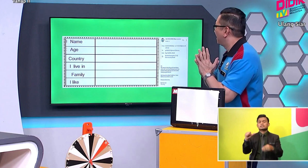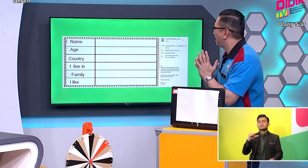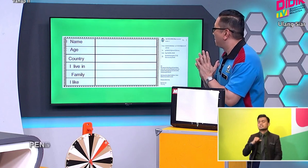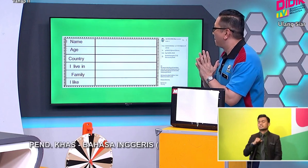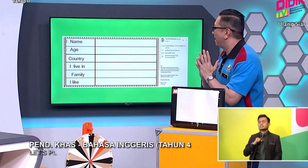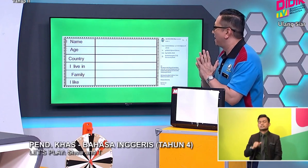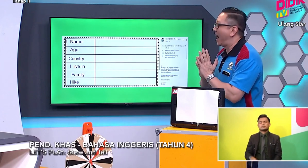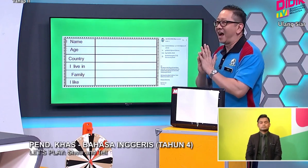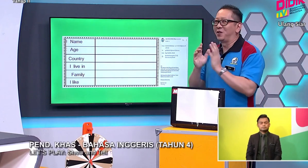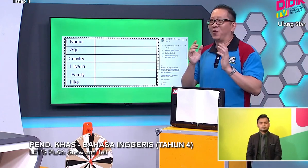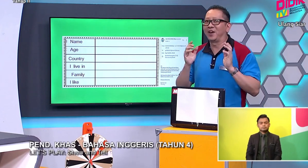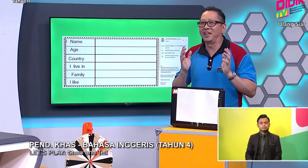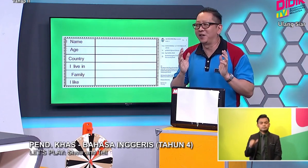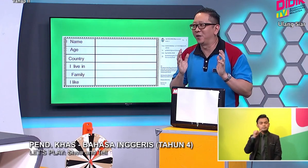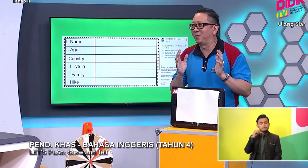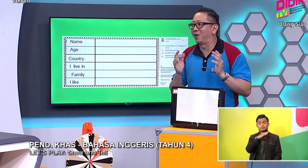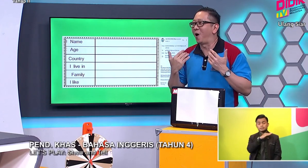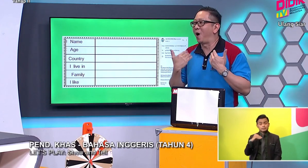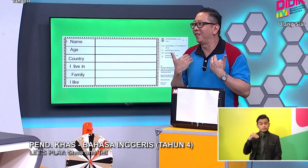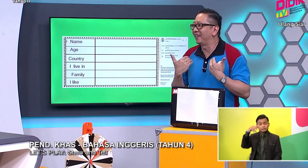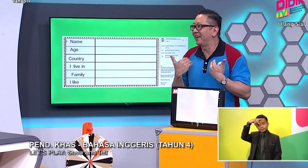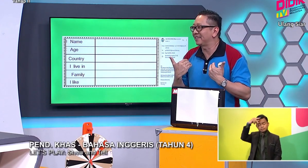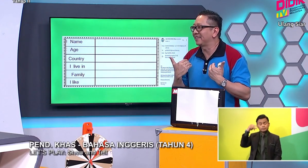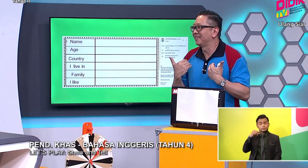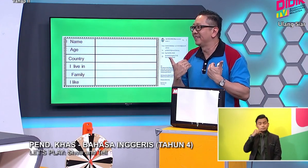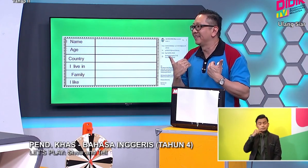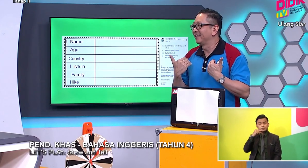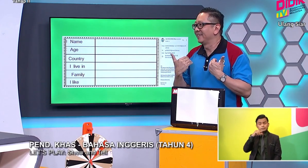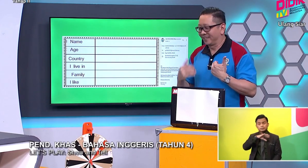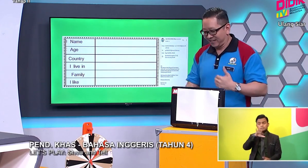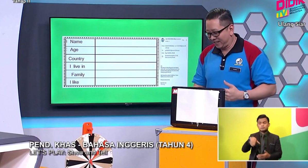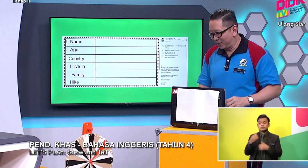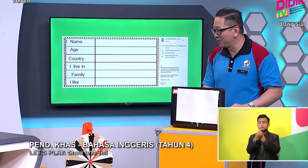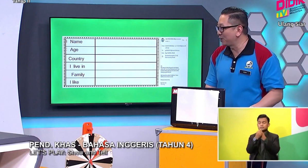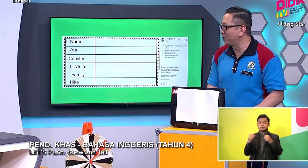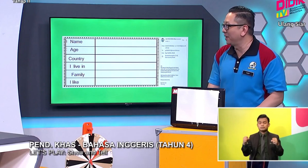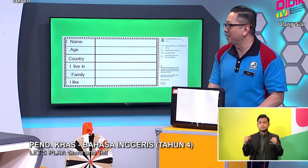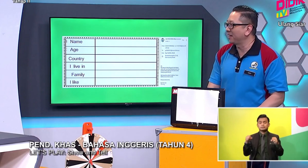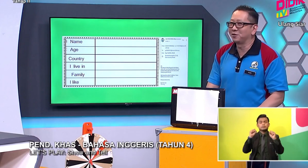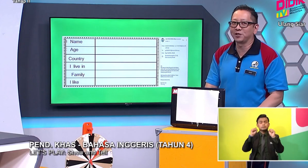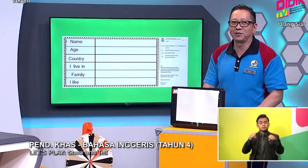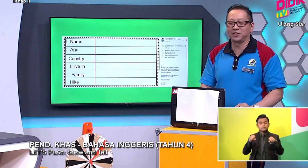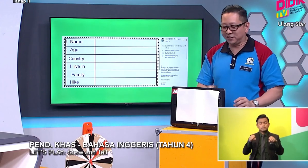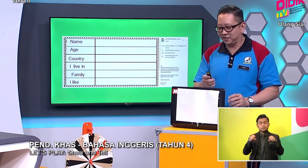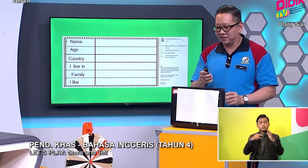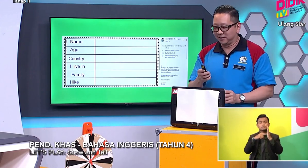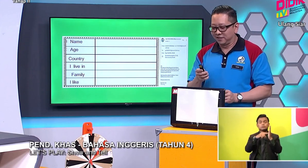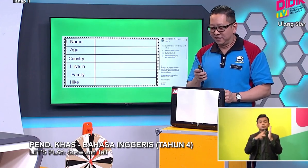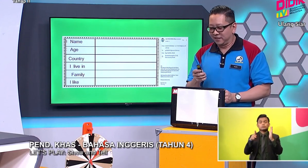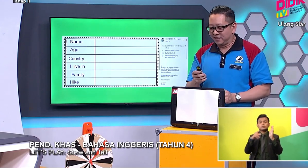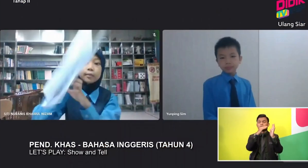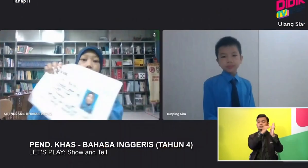Anies and Ping Ping, are you ready with your own list? Can you show me? Can you show teachers?